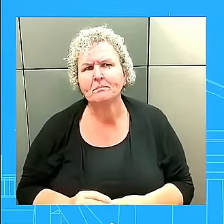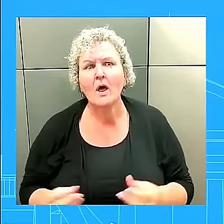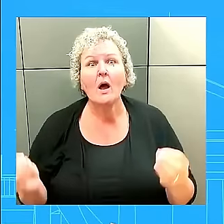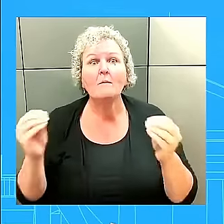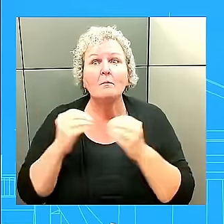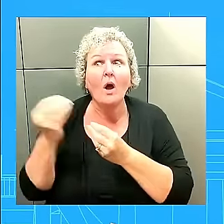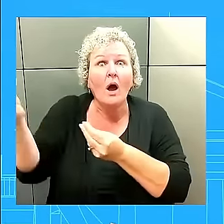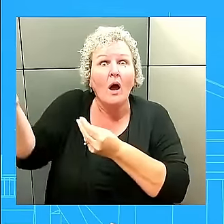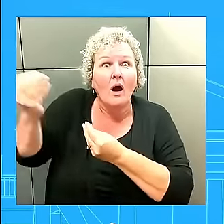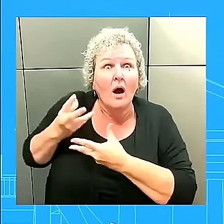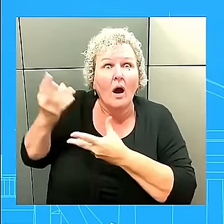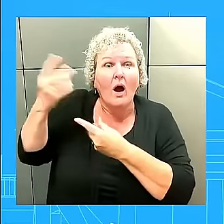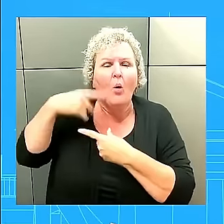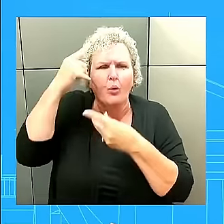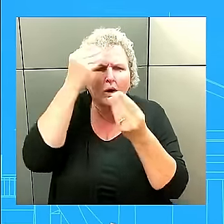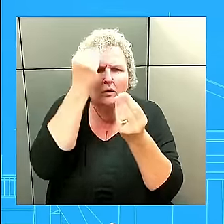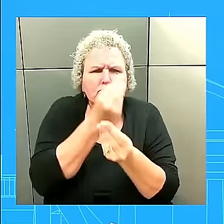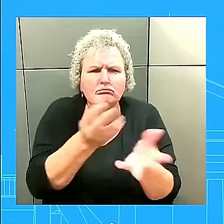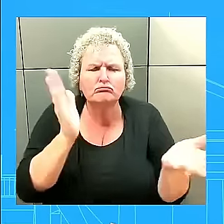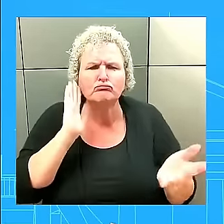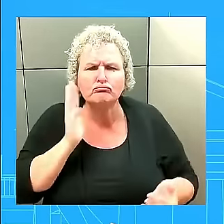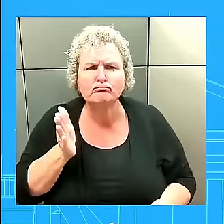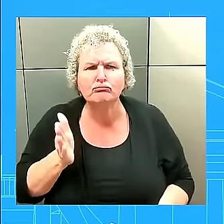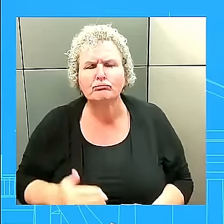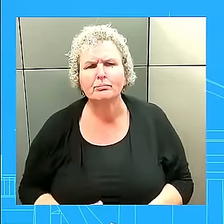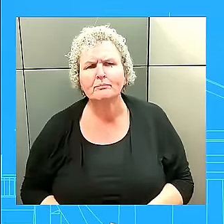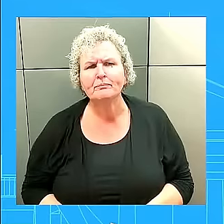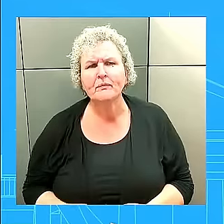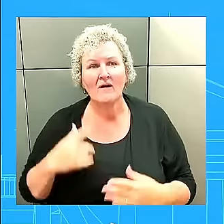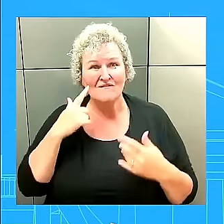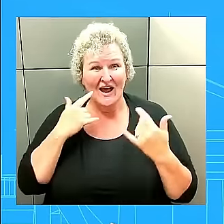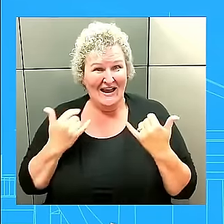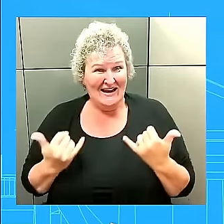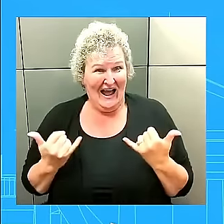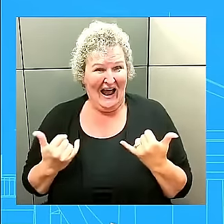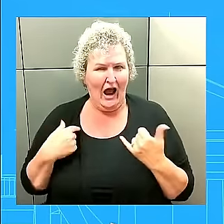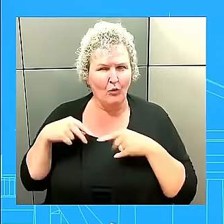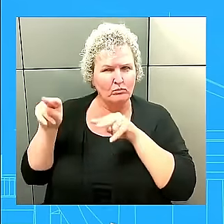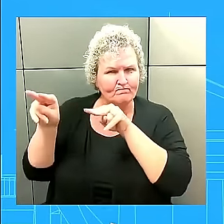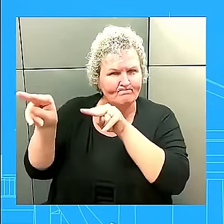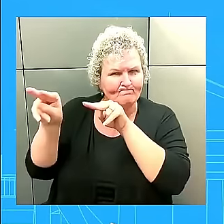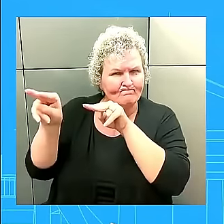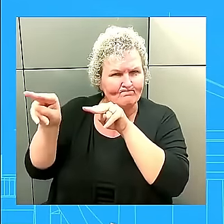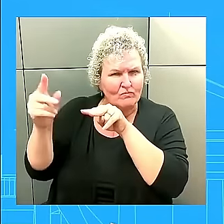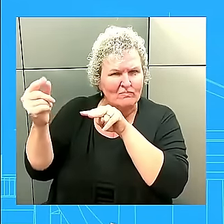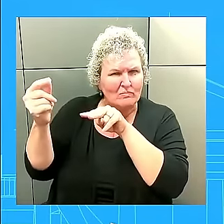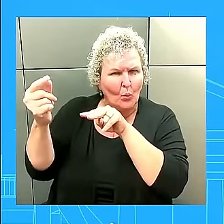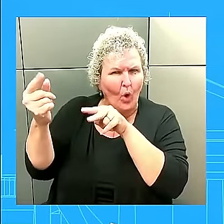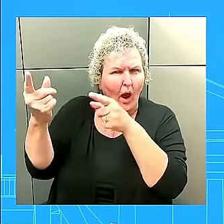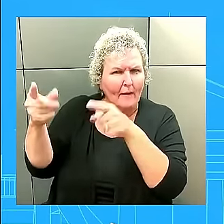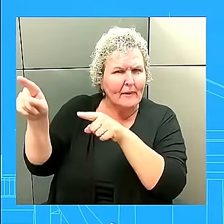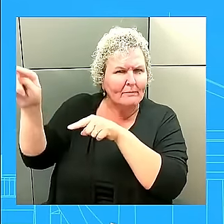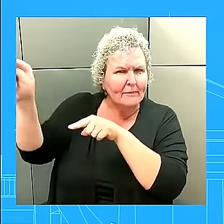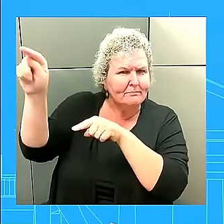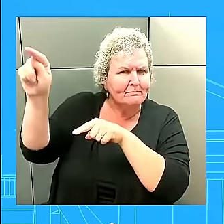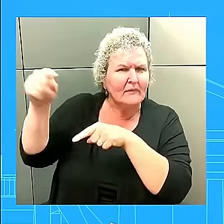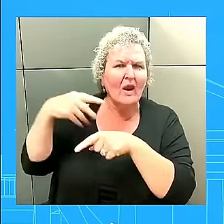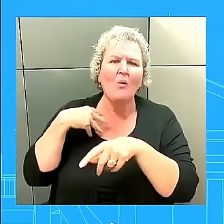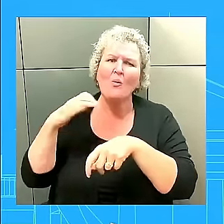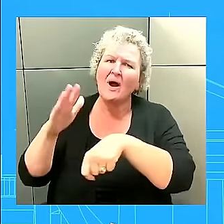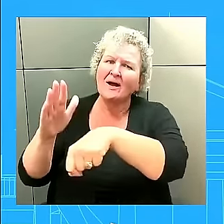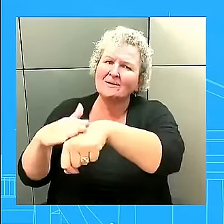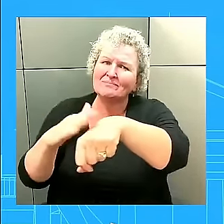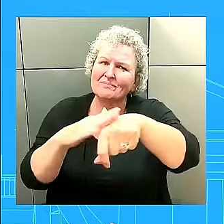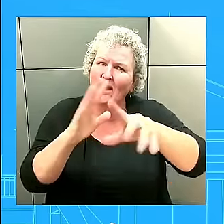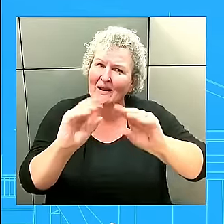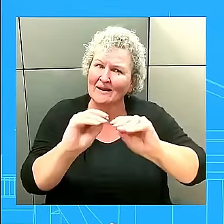the time being, we will continue to monitor this situation closely. But let's be clear. If North Korean soldiers do